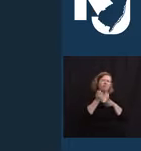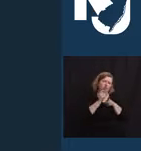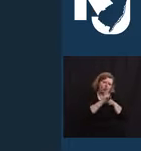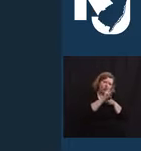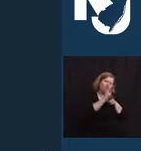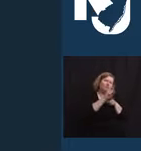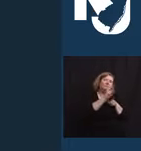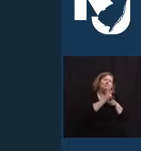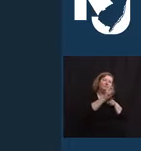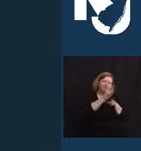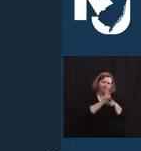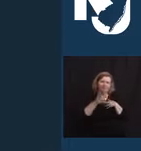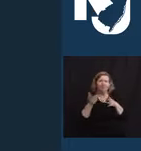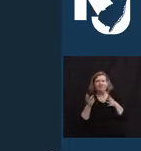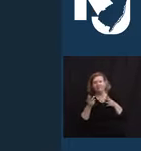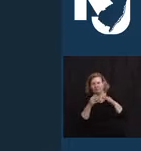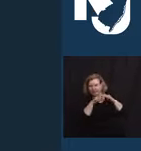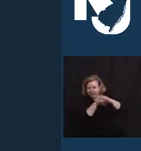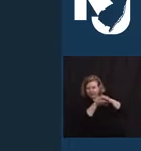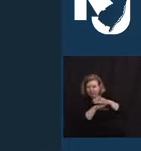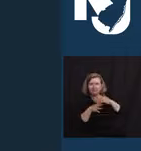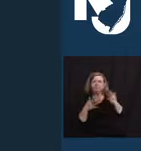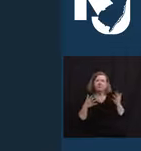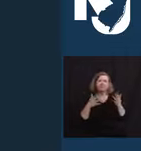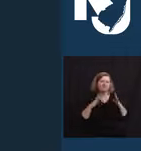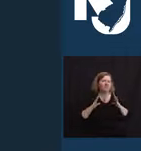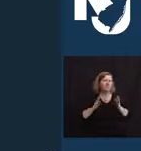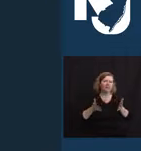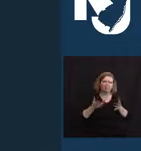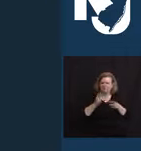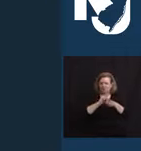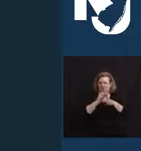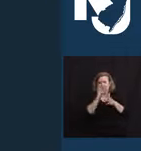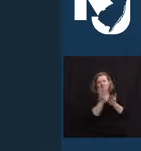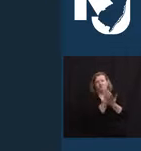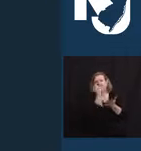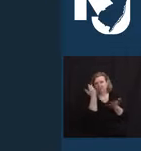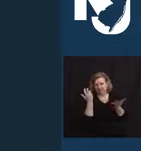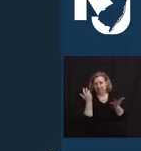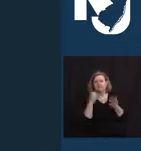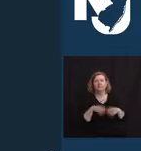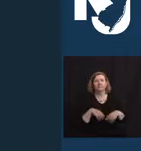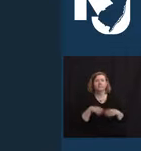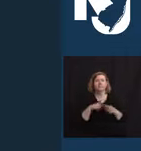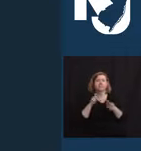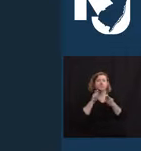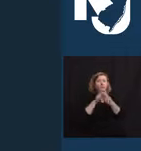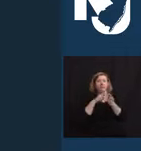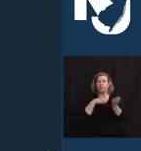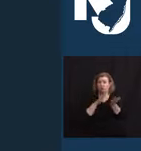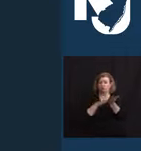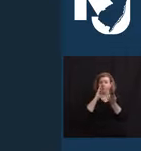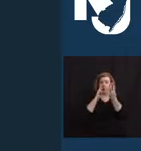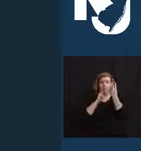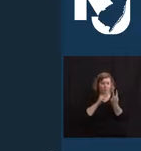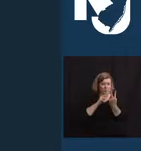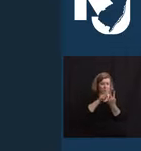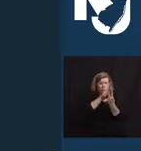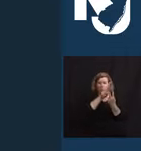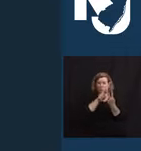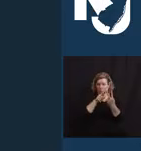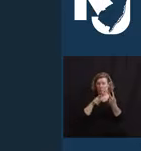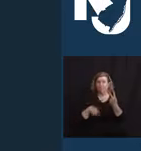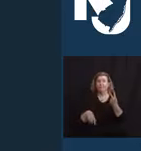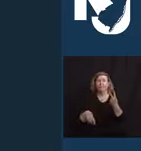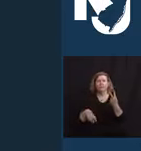though they may not have been able to physically be with them. And in particular, I want to highlight two of these volunteers who are making